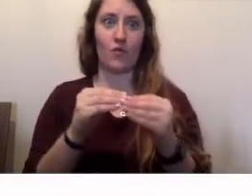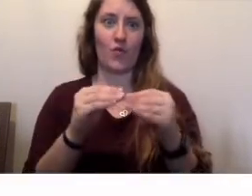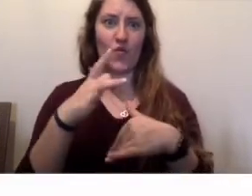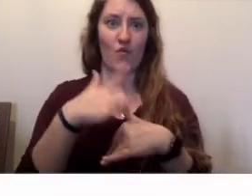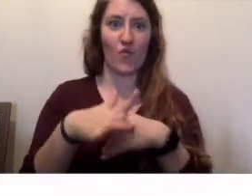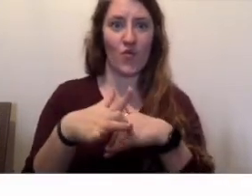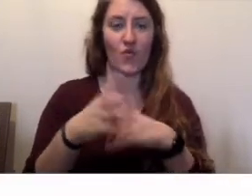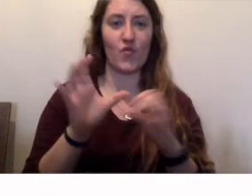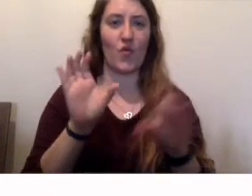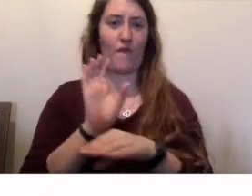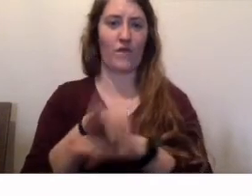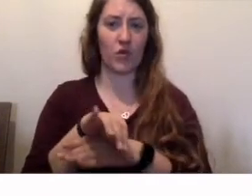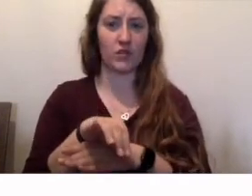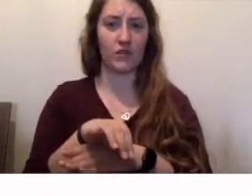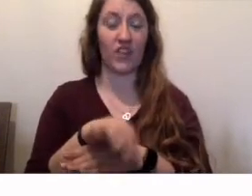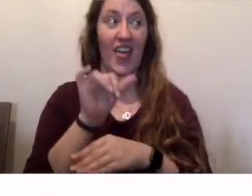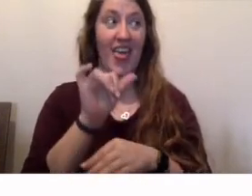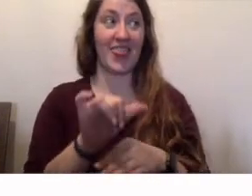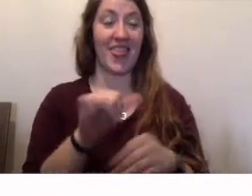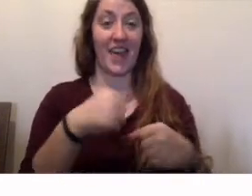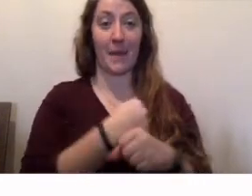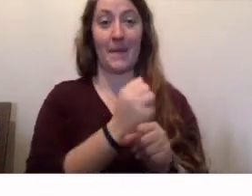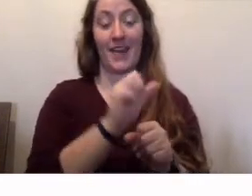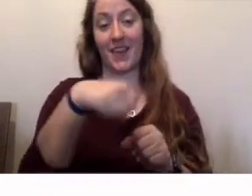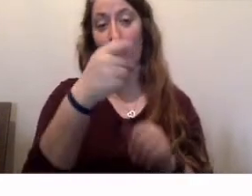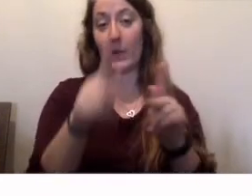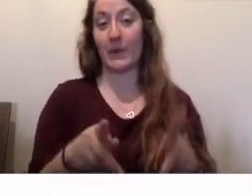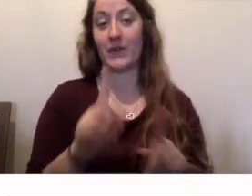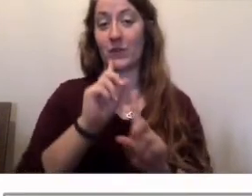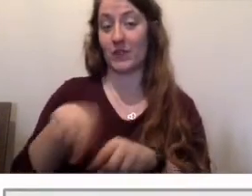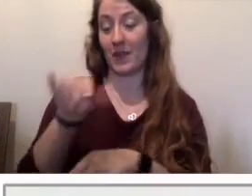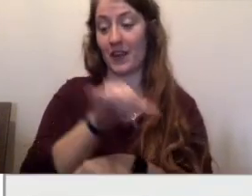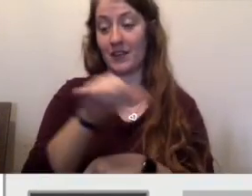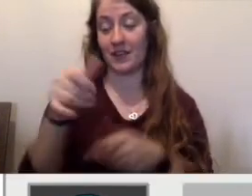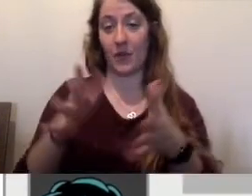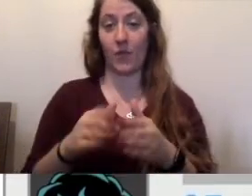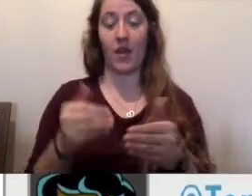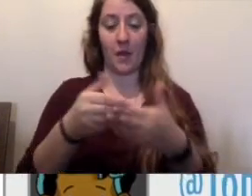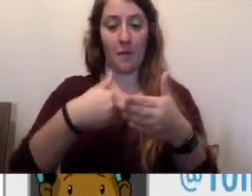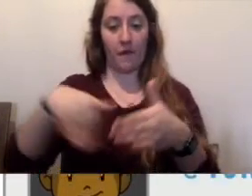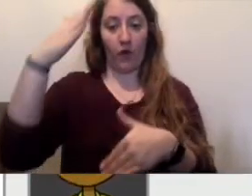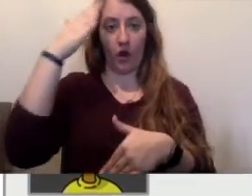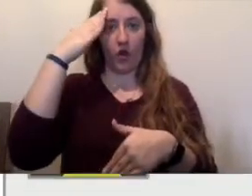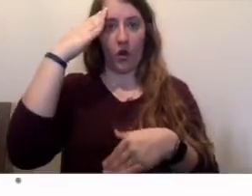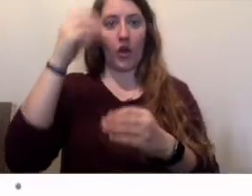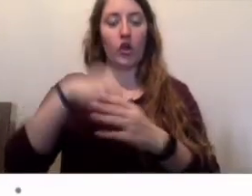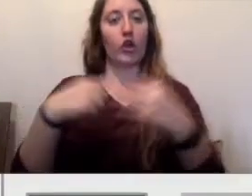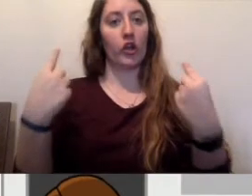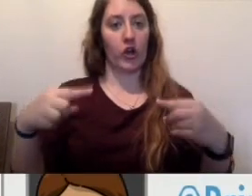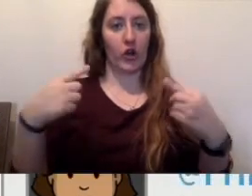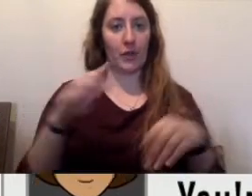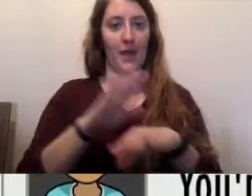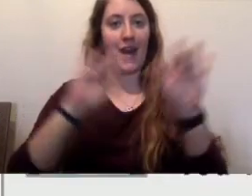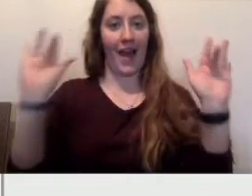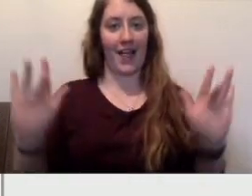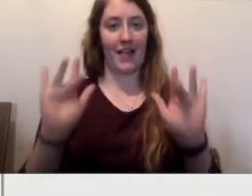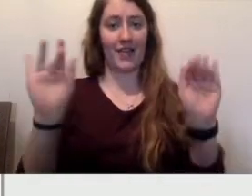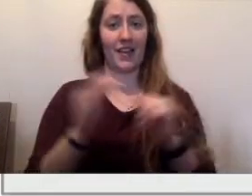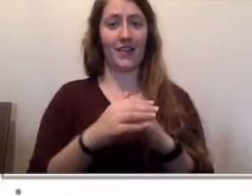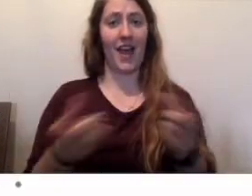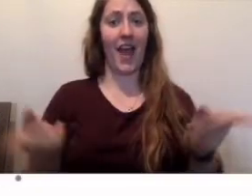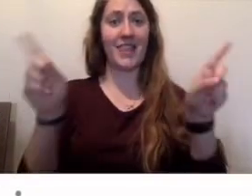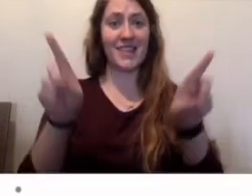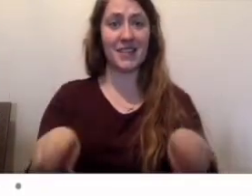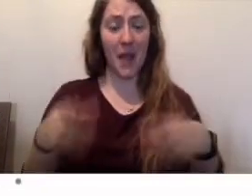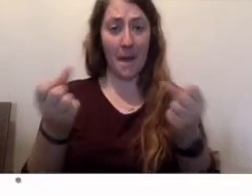That can trigger the other person to respond in the same way. Before you know it, you're in a full-blown argument. This happens so